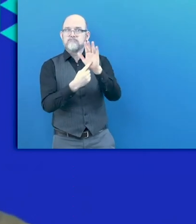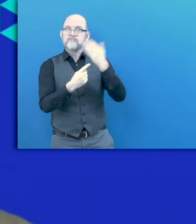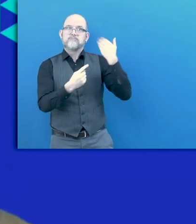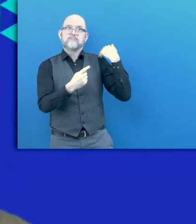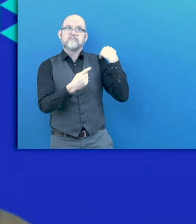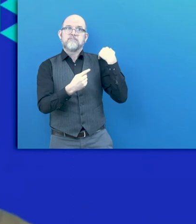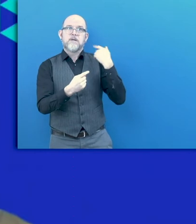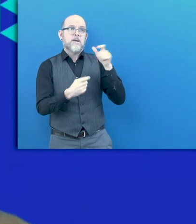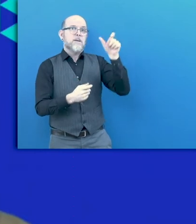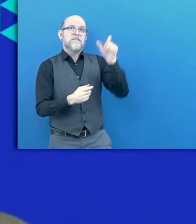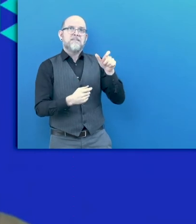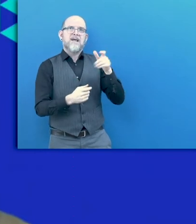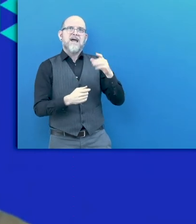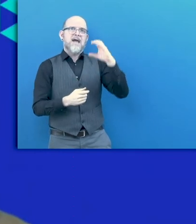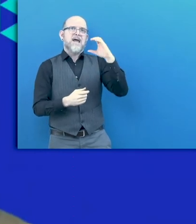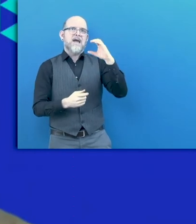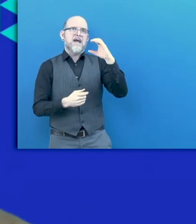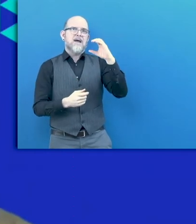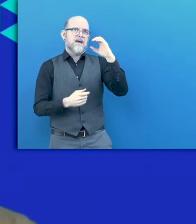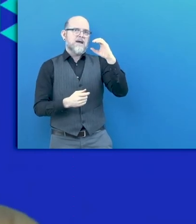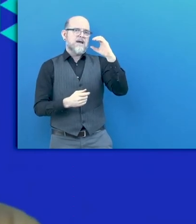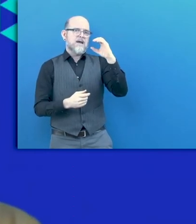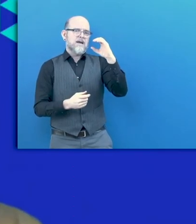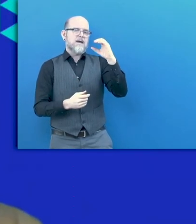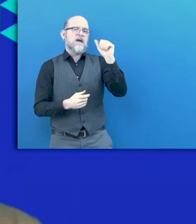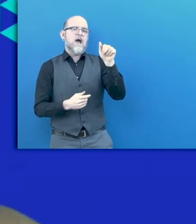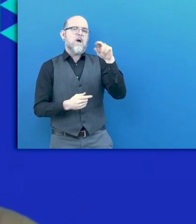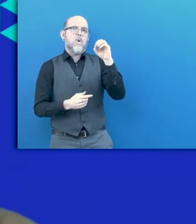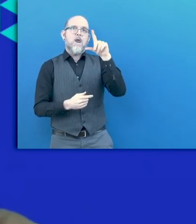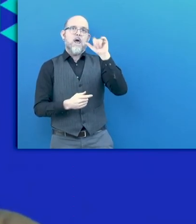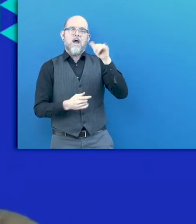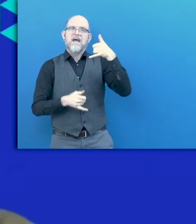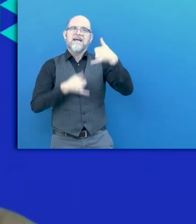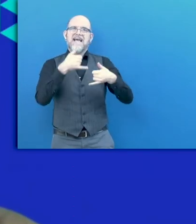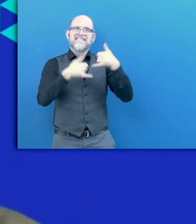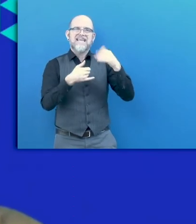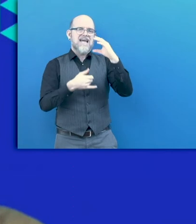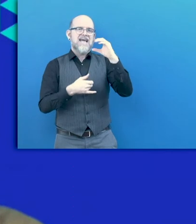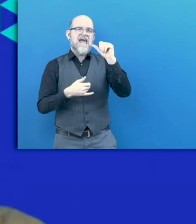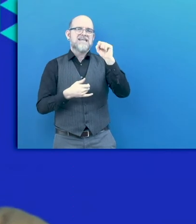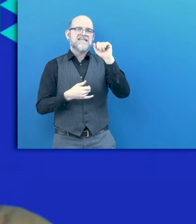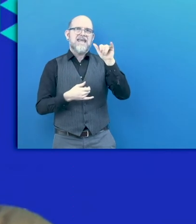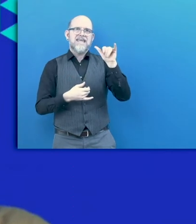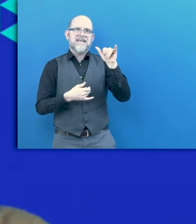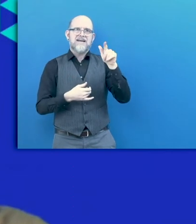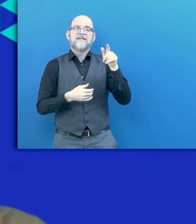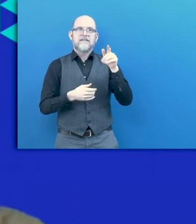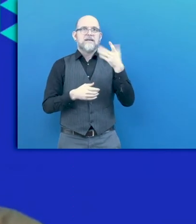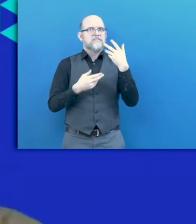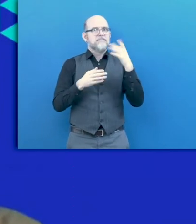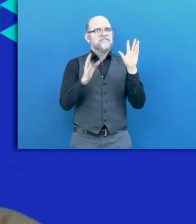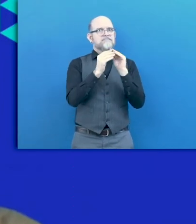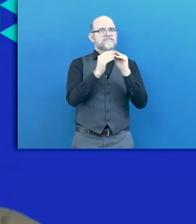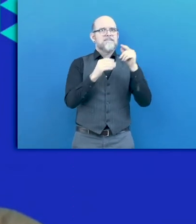Casey, at the Zero Project Conference. And we have also, we were also very proud last year, on the 3rd of December, to support the